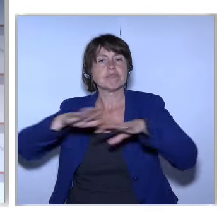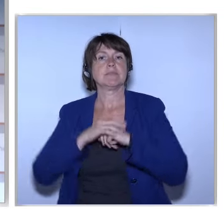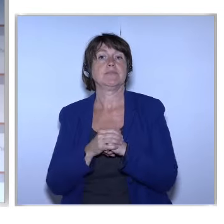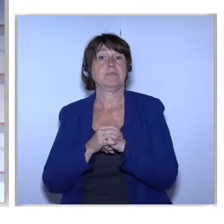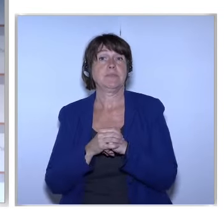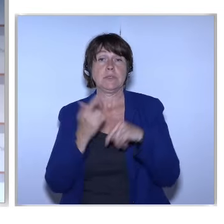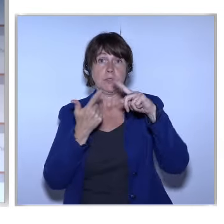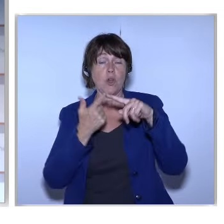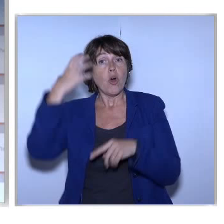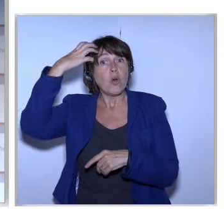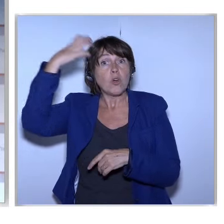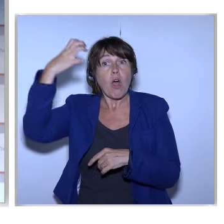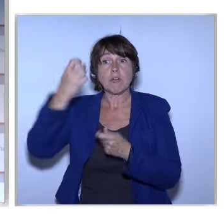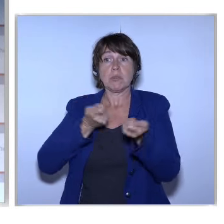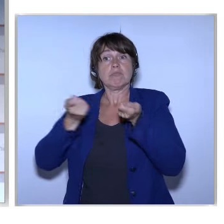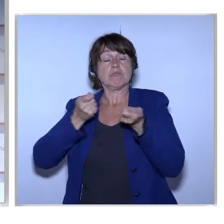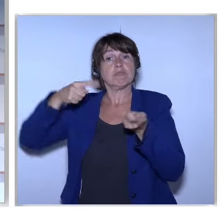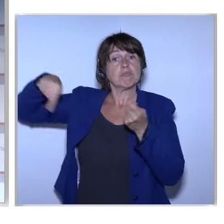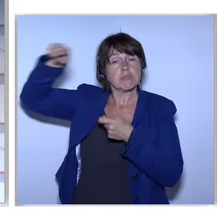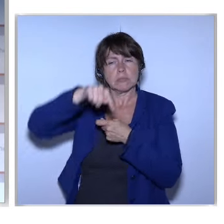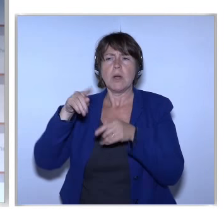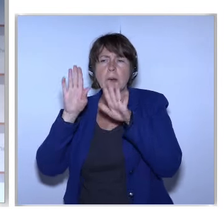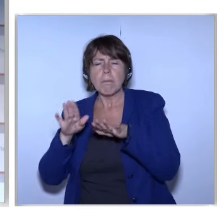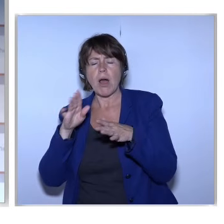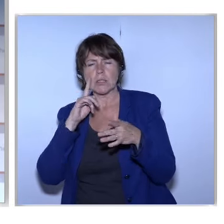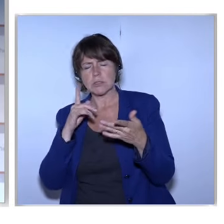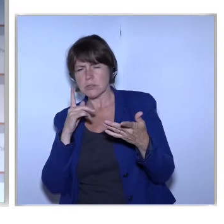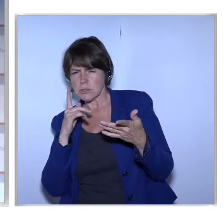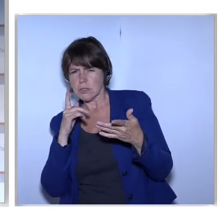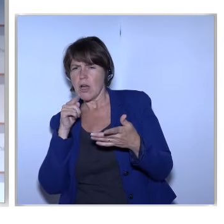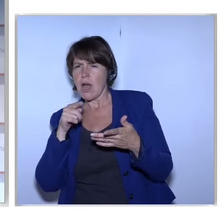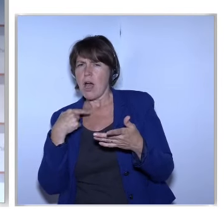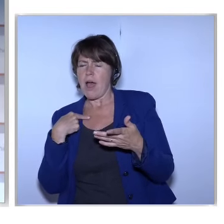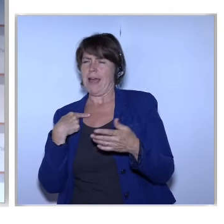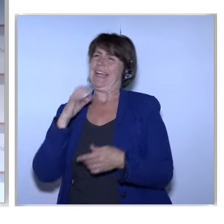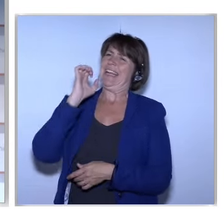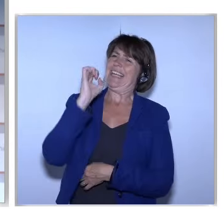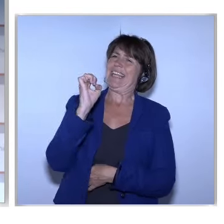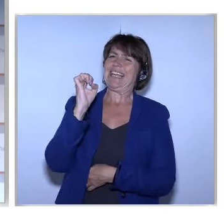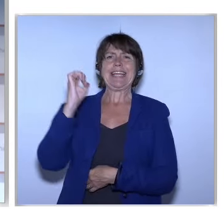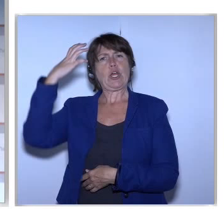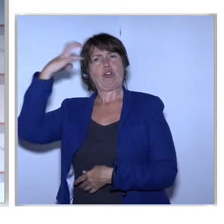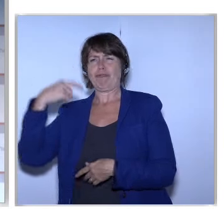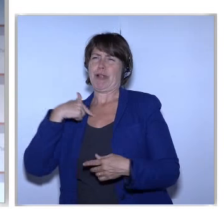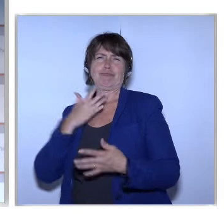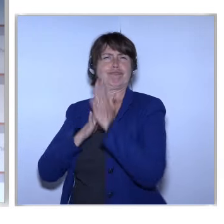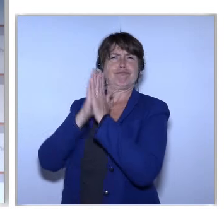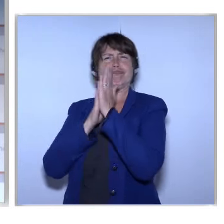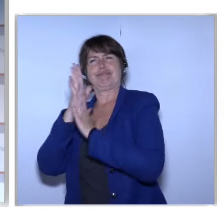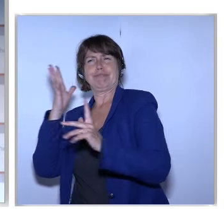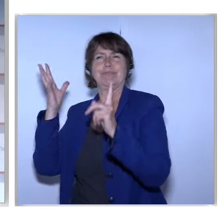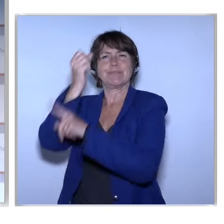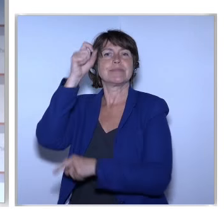Have More Nuance Perhaps Nuance Views On What It Takes To Achieve Their E-Government Ambitions If For